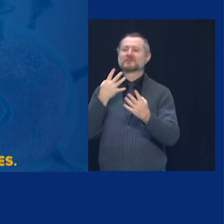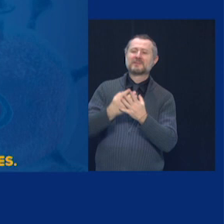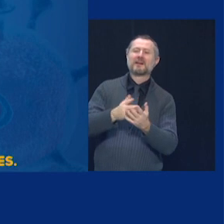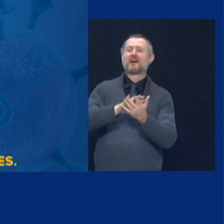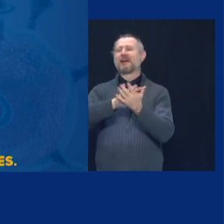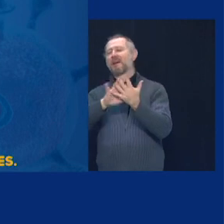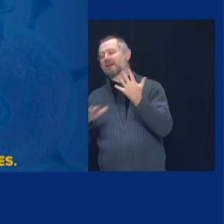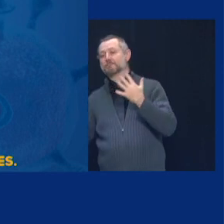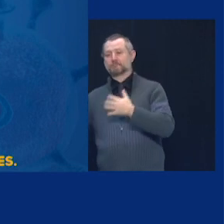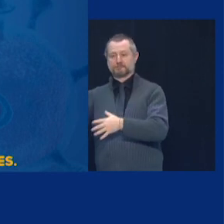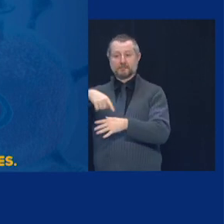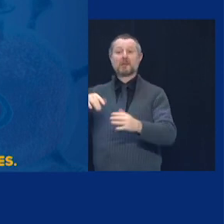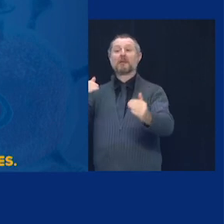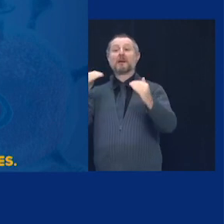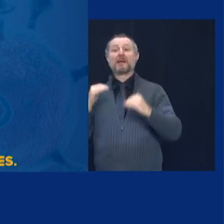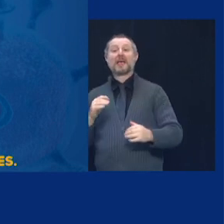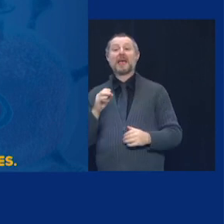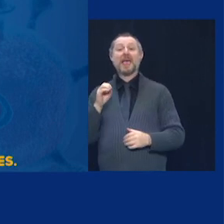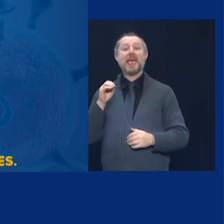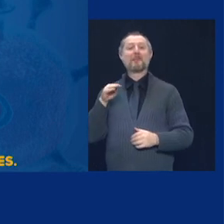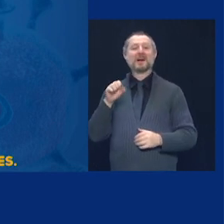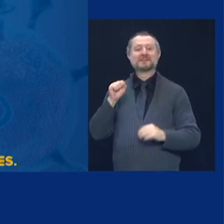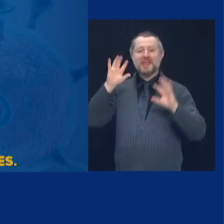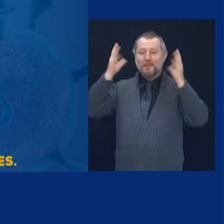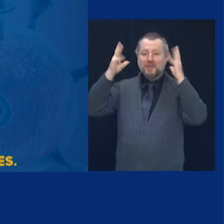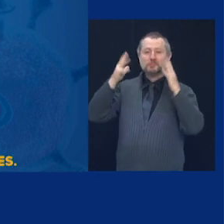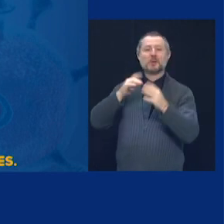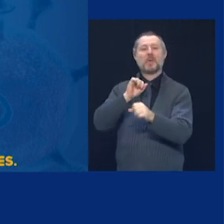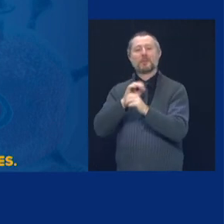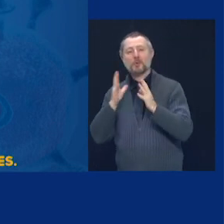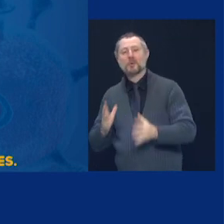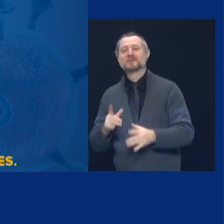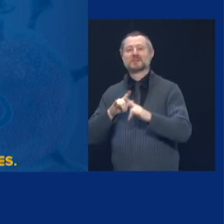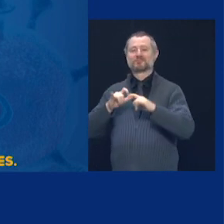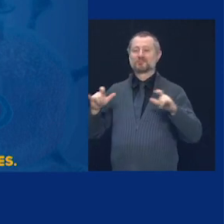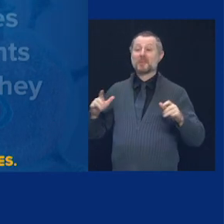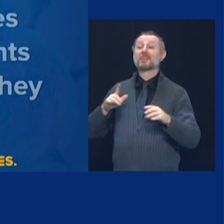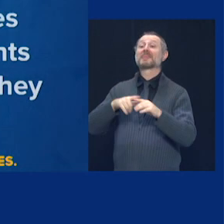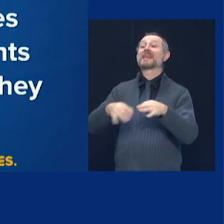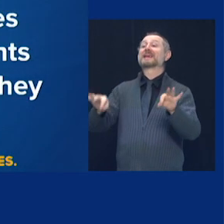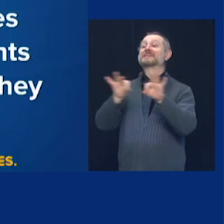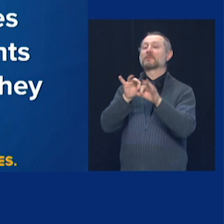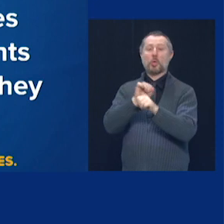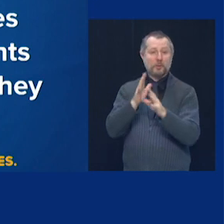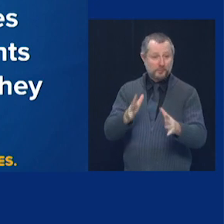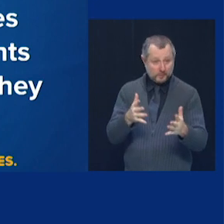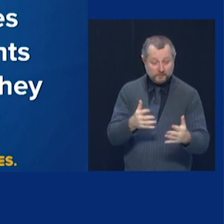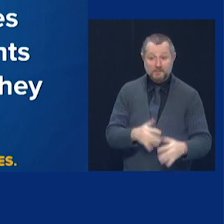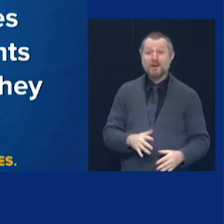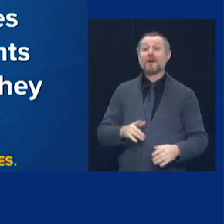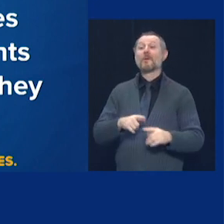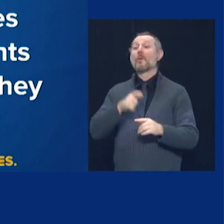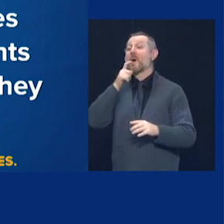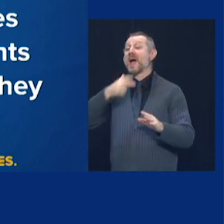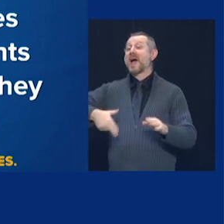and then essential workers, general population, starting with those who have the highest risk.